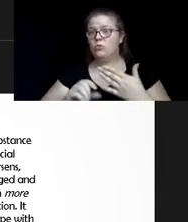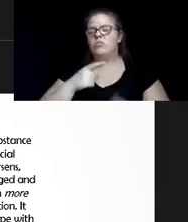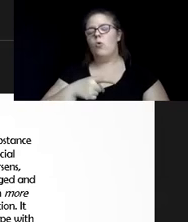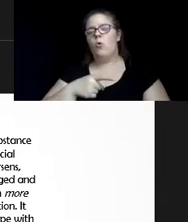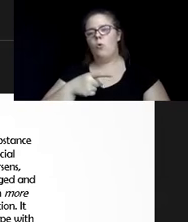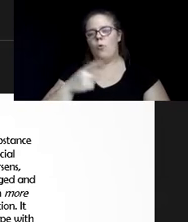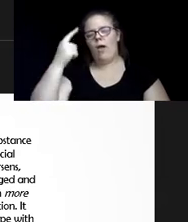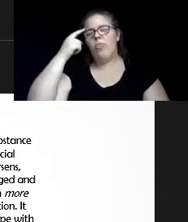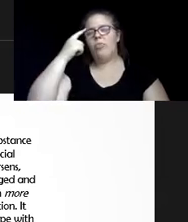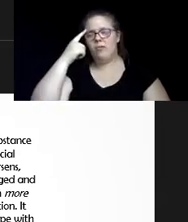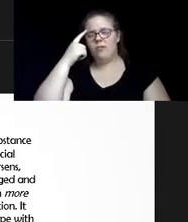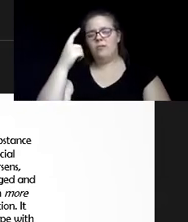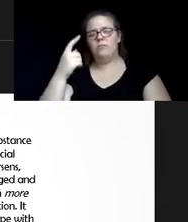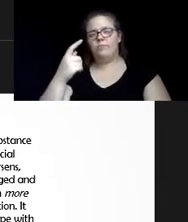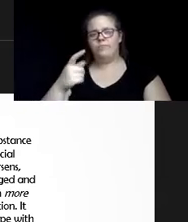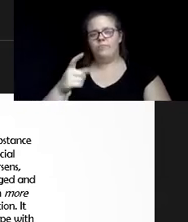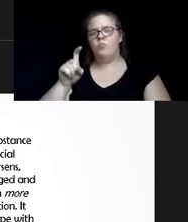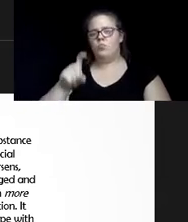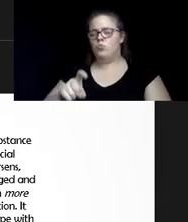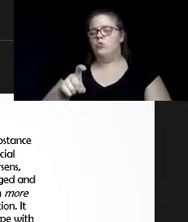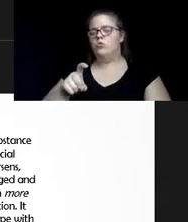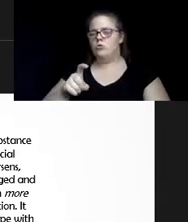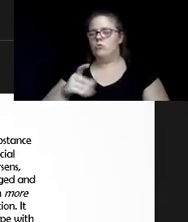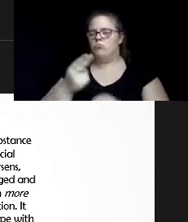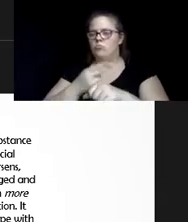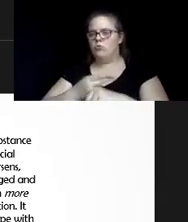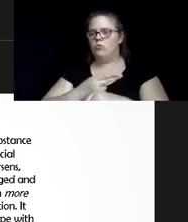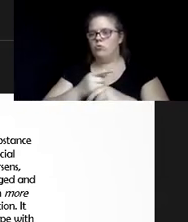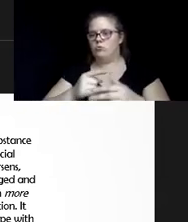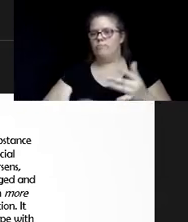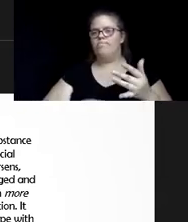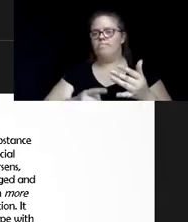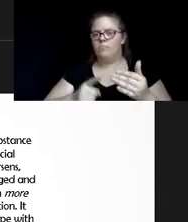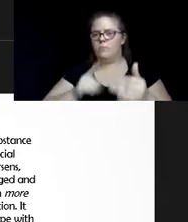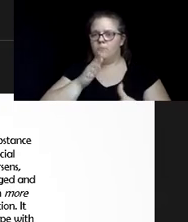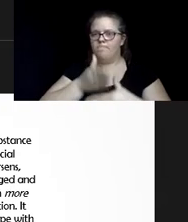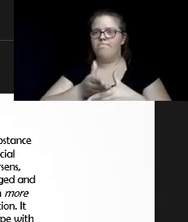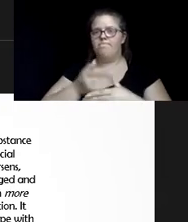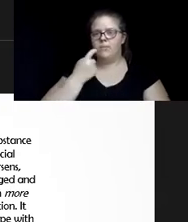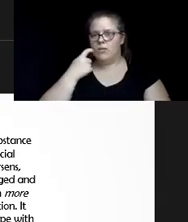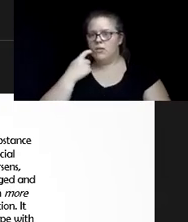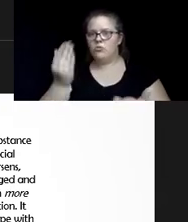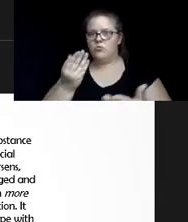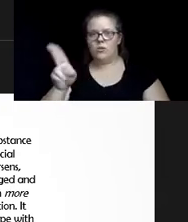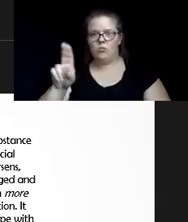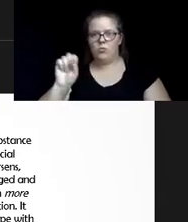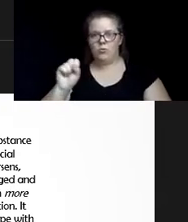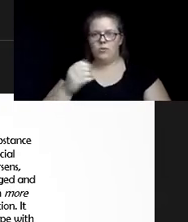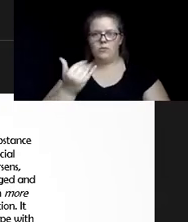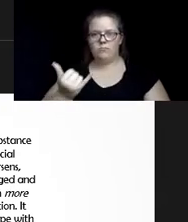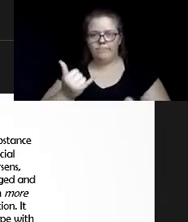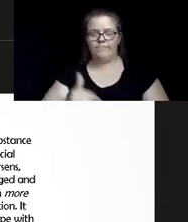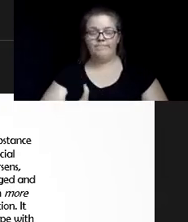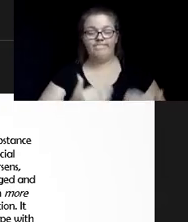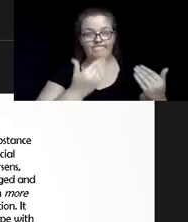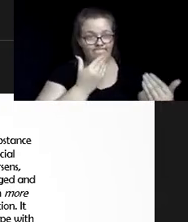I think, um, contribute to addiction, um, in the elderly cities right now. Thank you. Thank